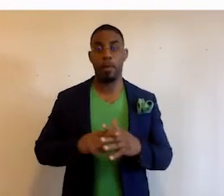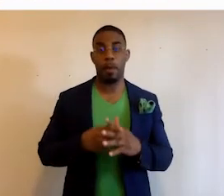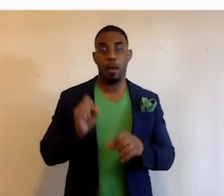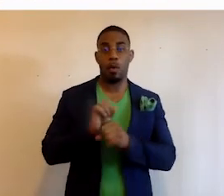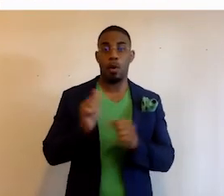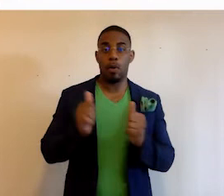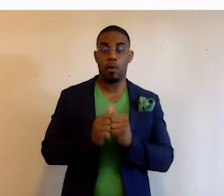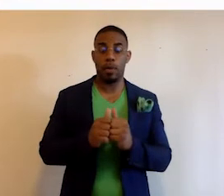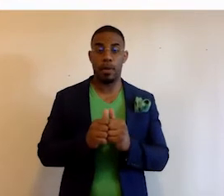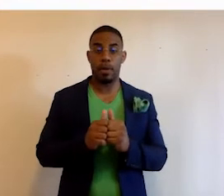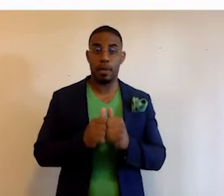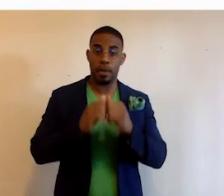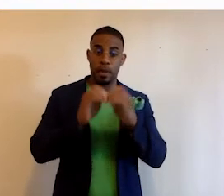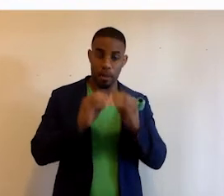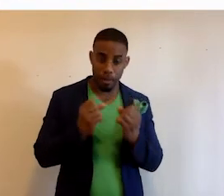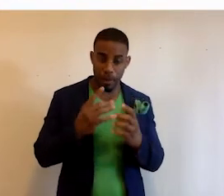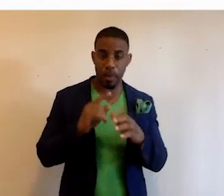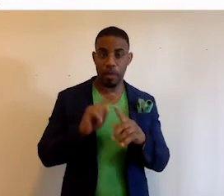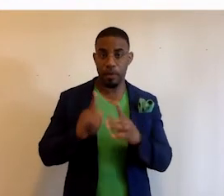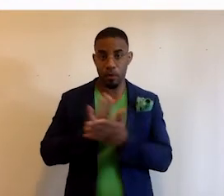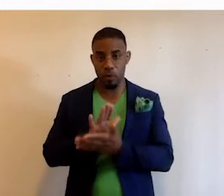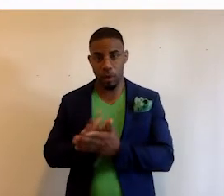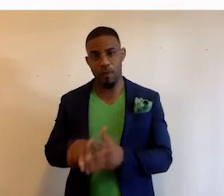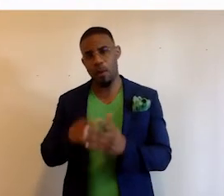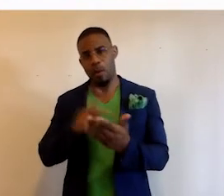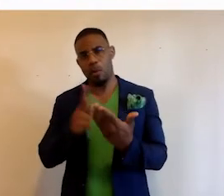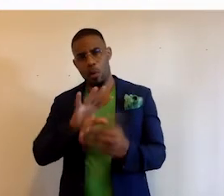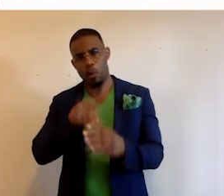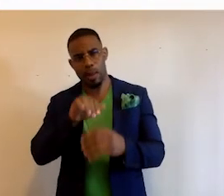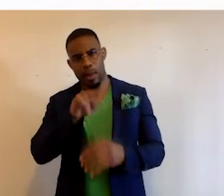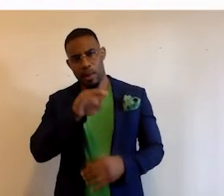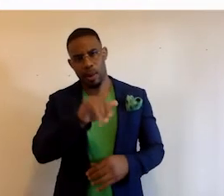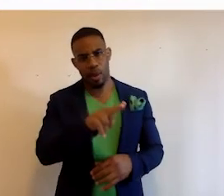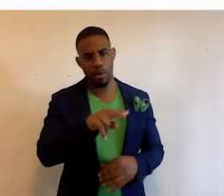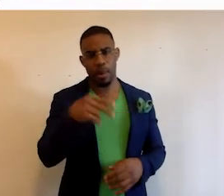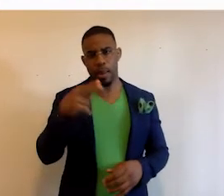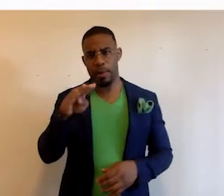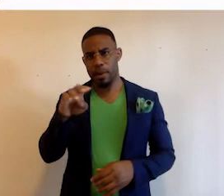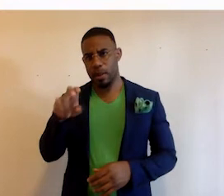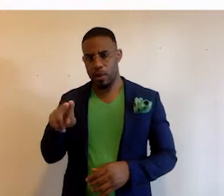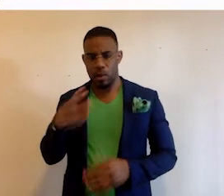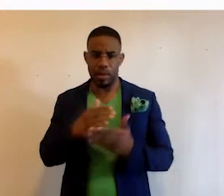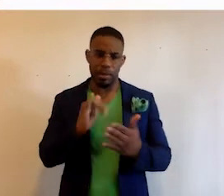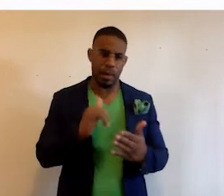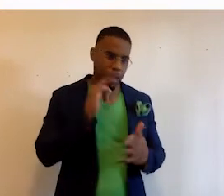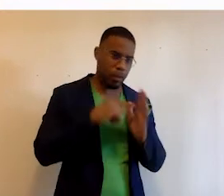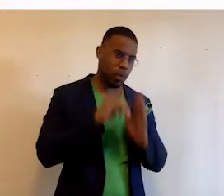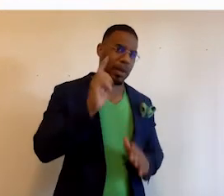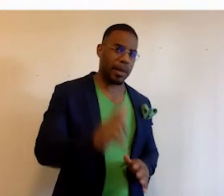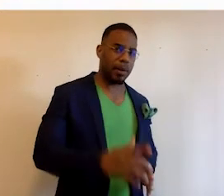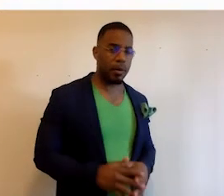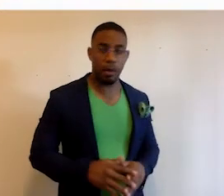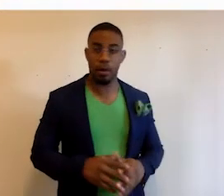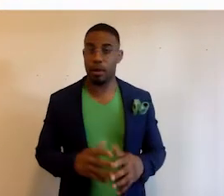with a number of schools, and we have some pilot programs with NYU and some HBCUs, and some of that I'll be showing later on.